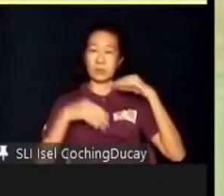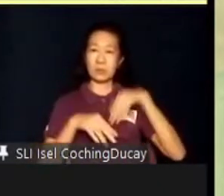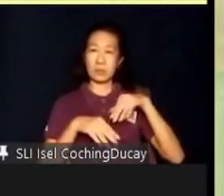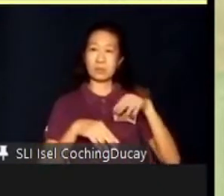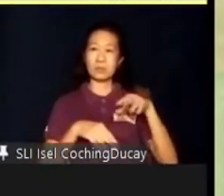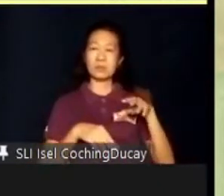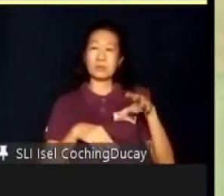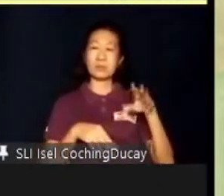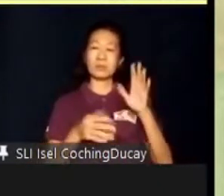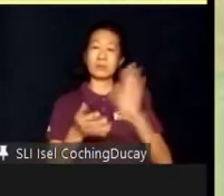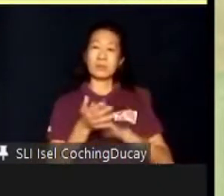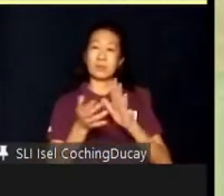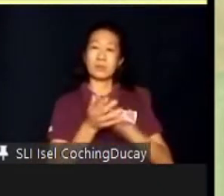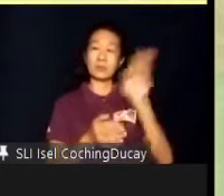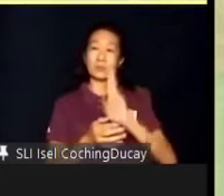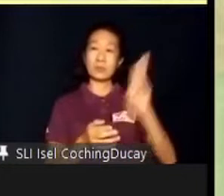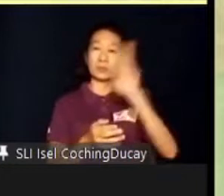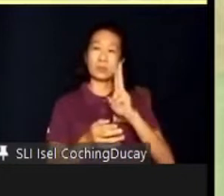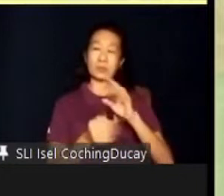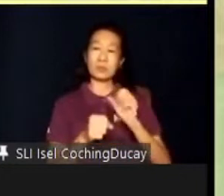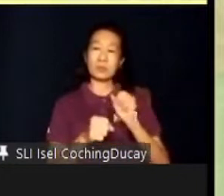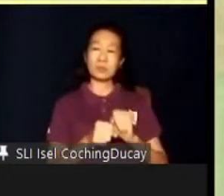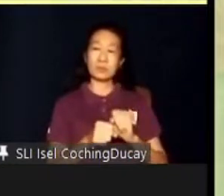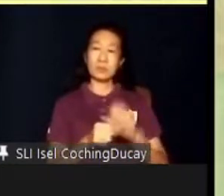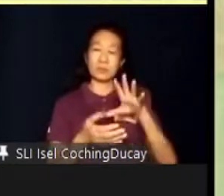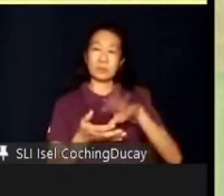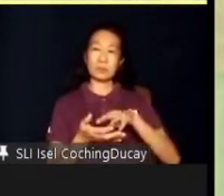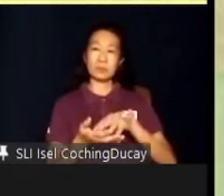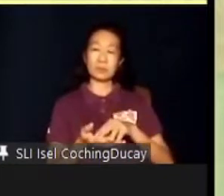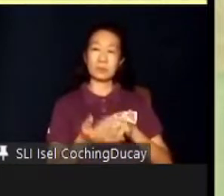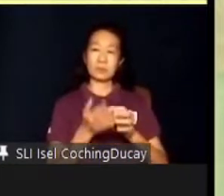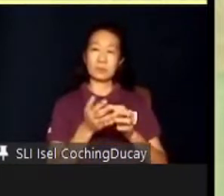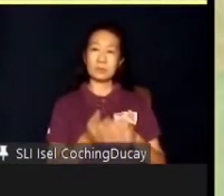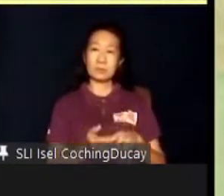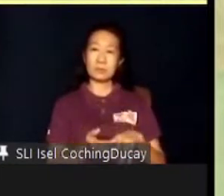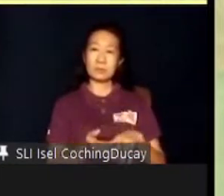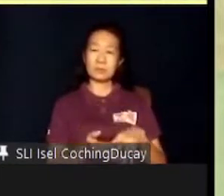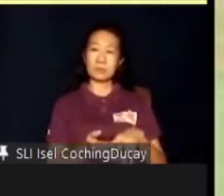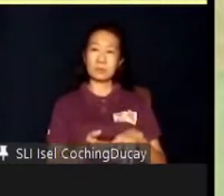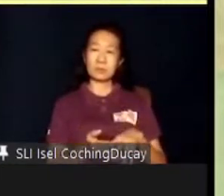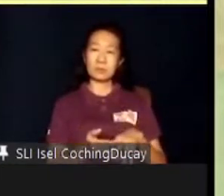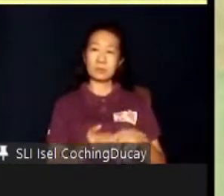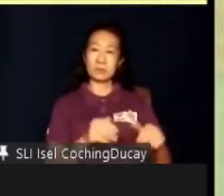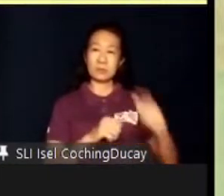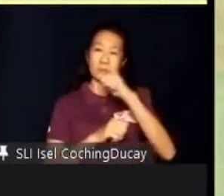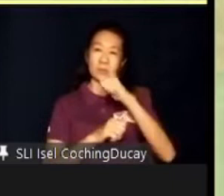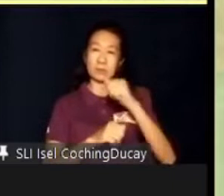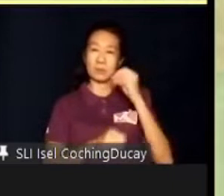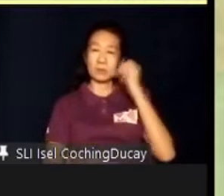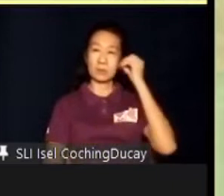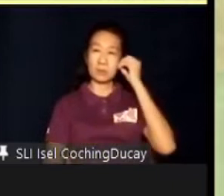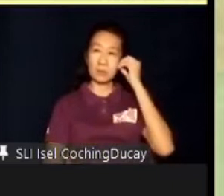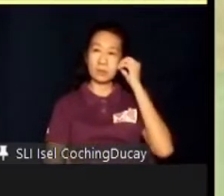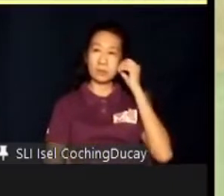their actual materials helped promote mastery of skills. An advantage of the current home-based learning setup